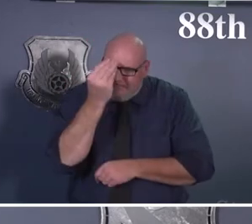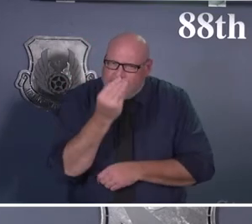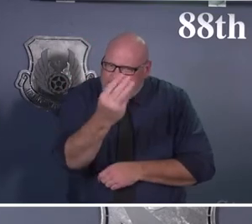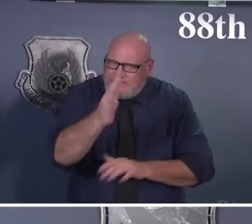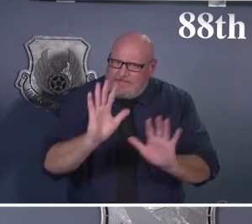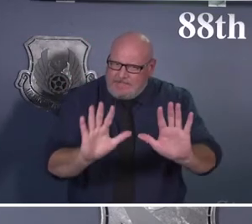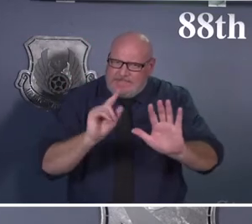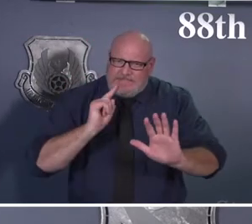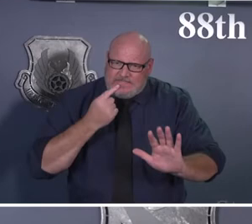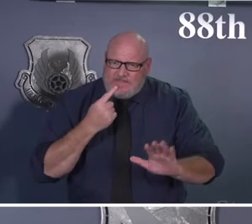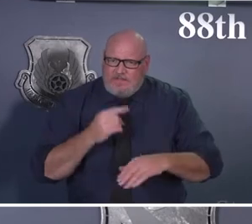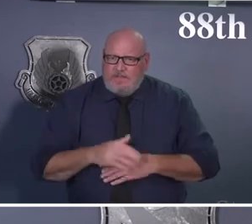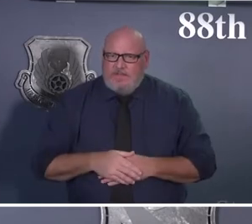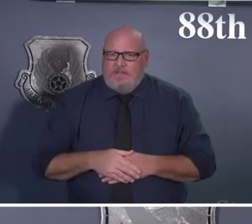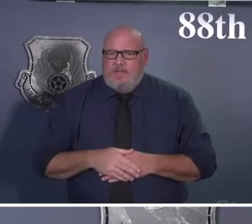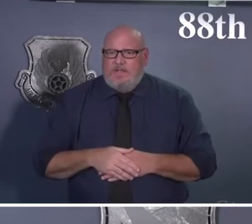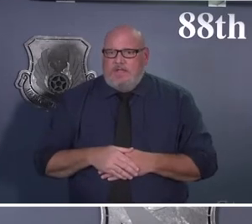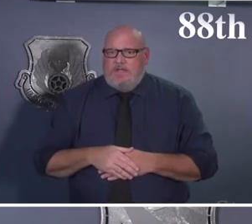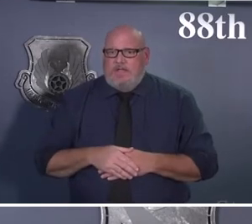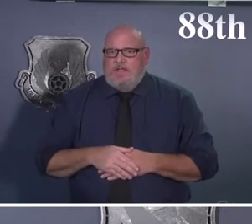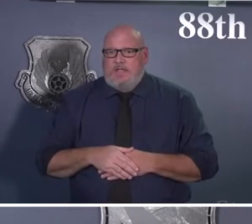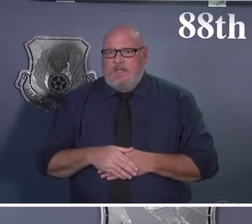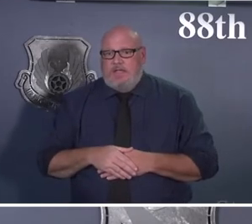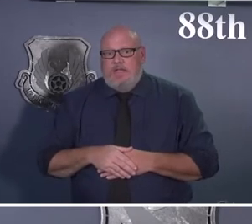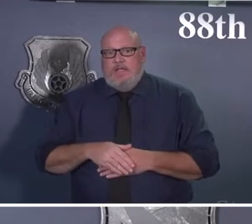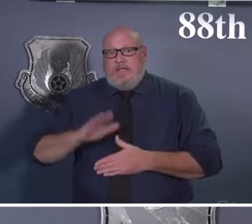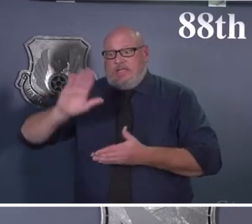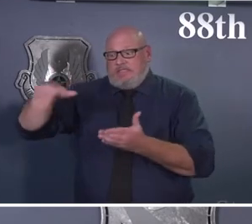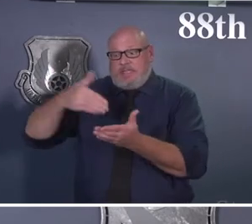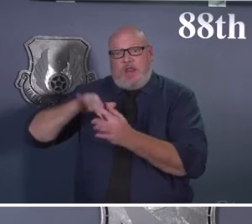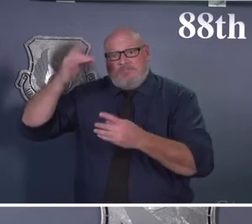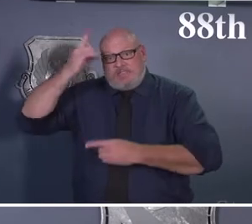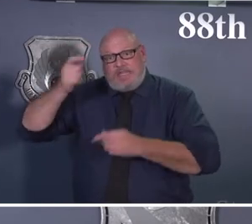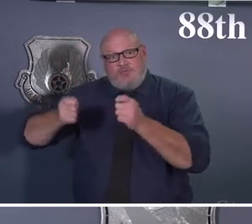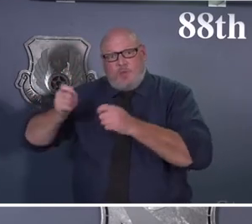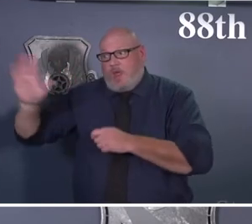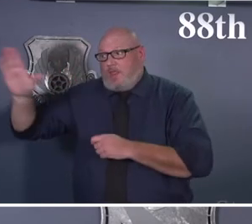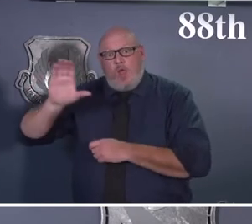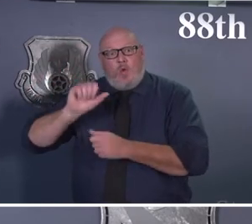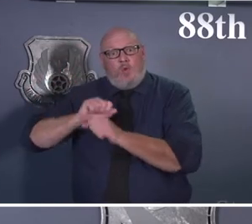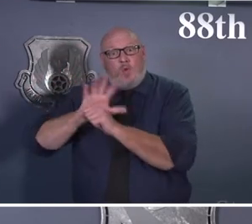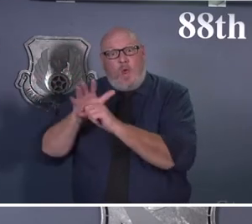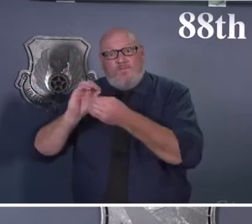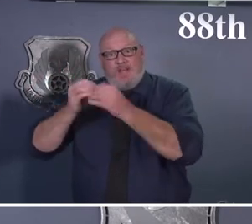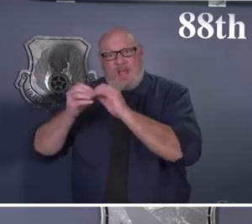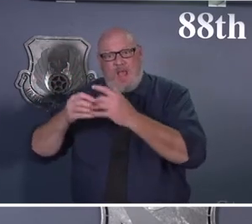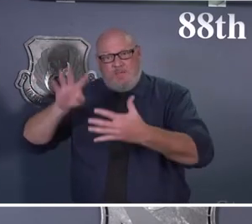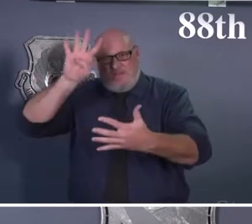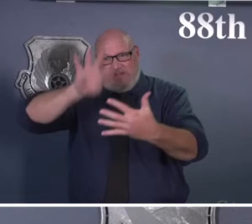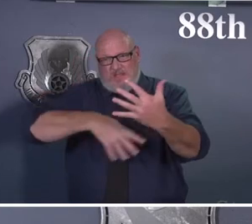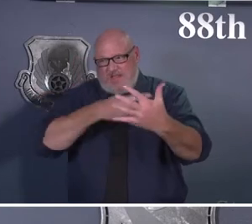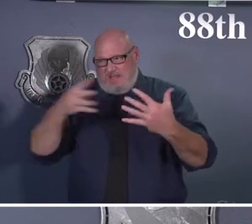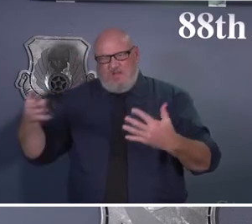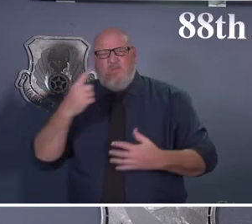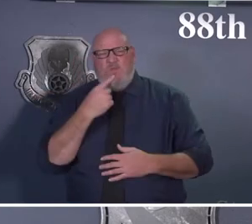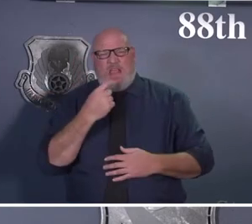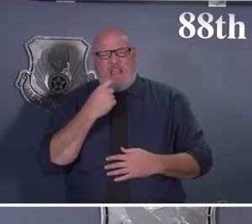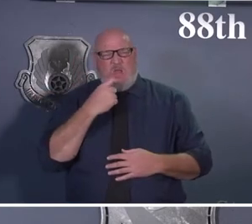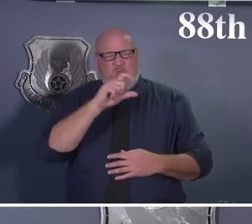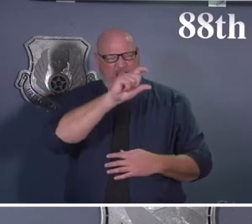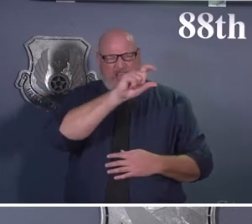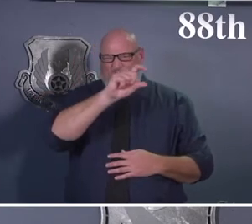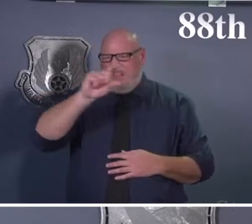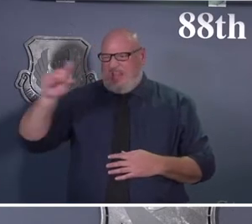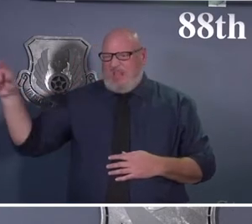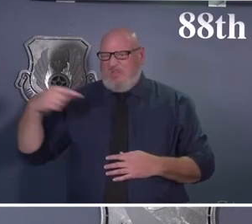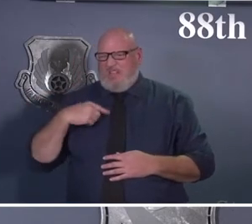COVID data tracker, and you pull up the state of Ohio, the vast majority of the state is still red, right? And there's a reason it's still high